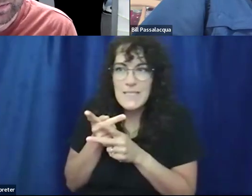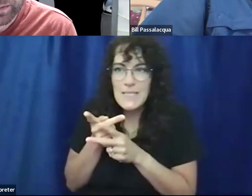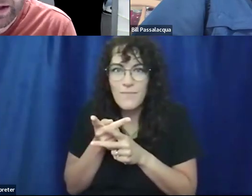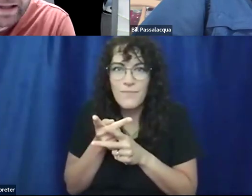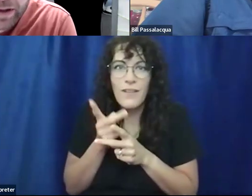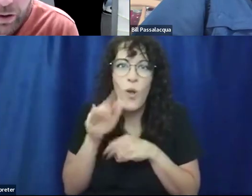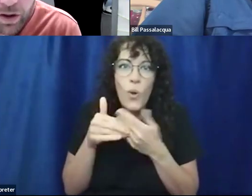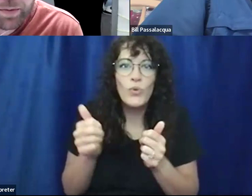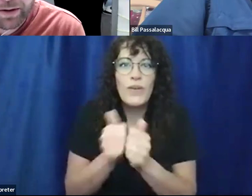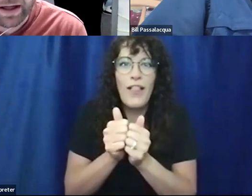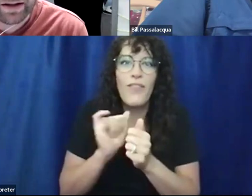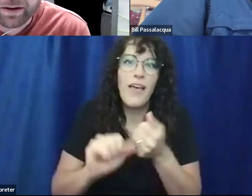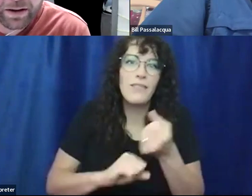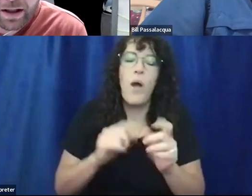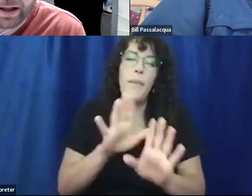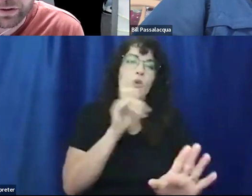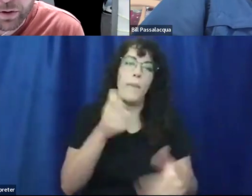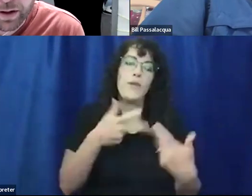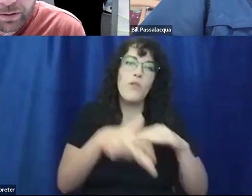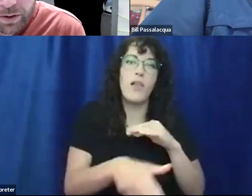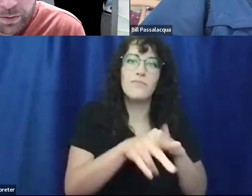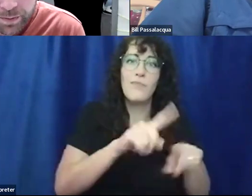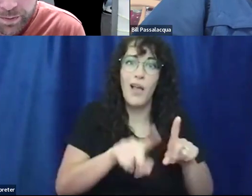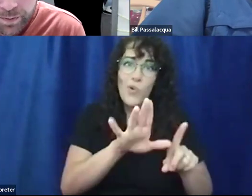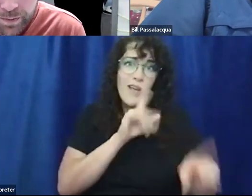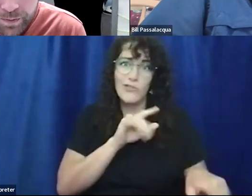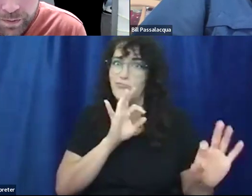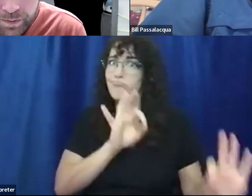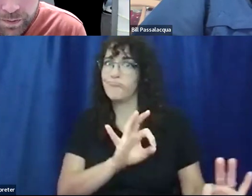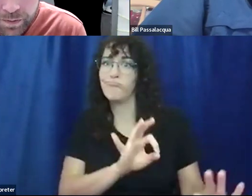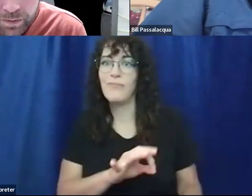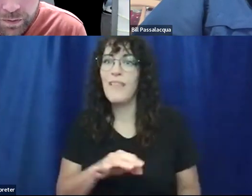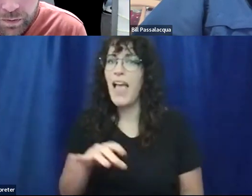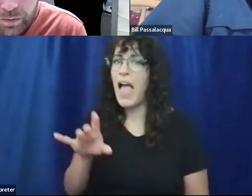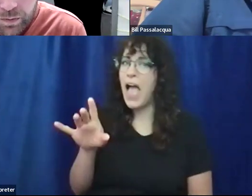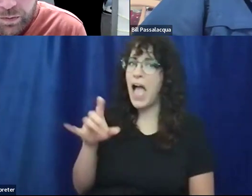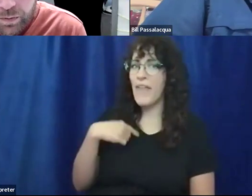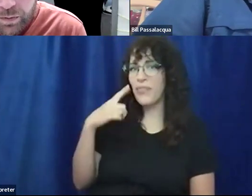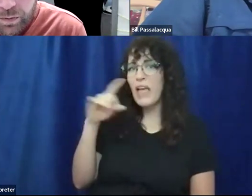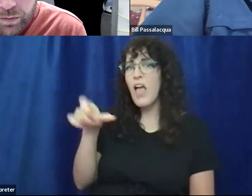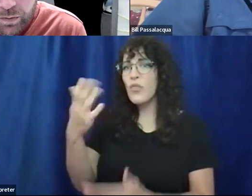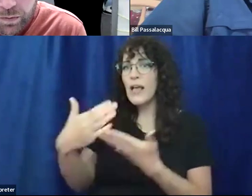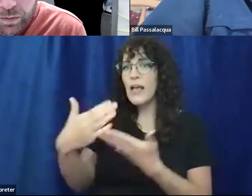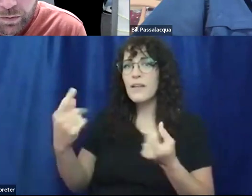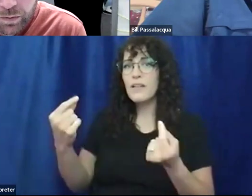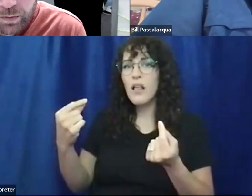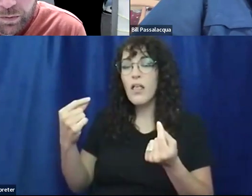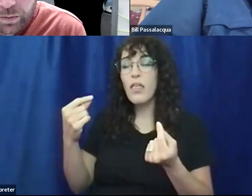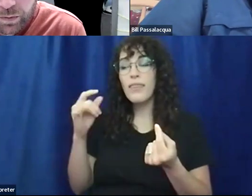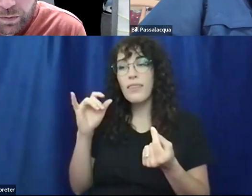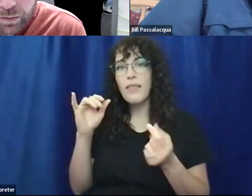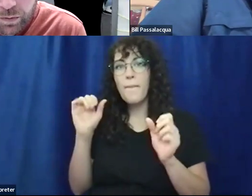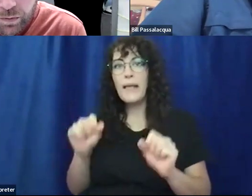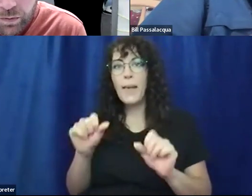Um, but yeah, I didn't mean to cut you off, but I, I think that that answer is great. So. Well, I think, I think that another aspect of it was that, that getting to